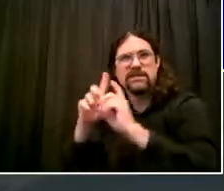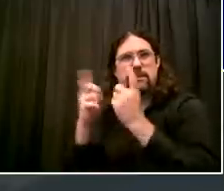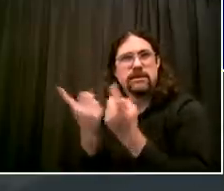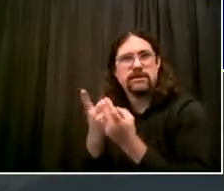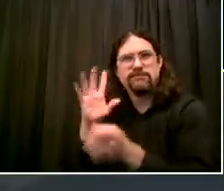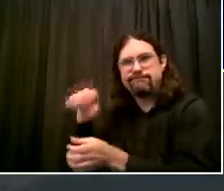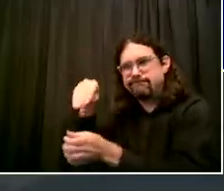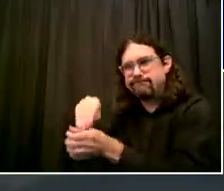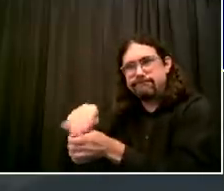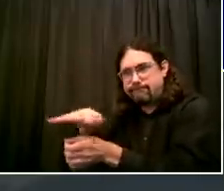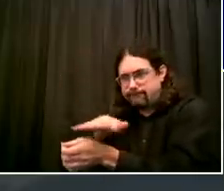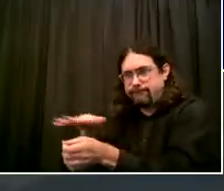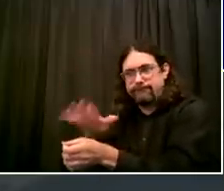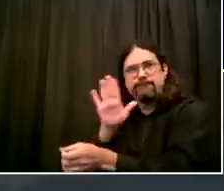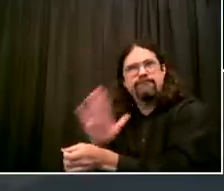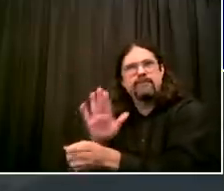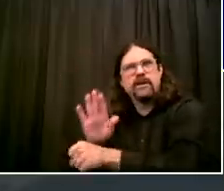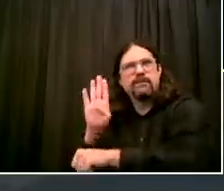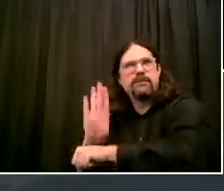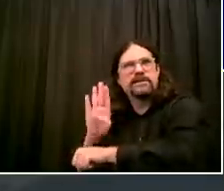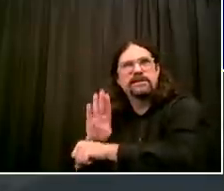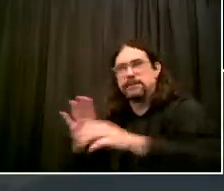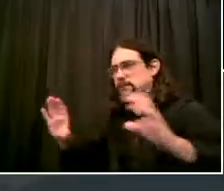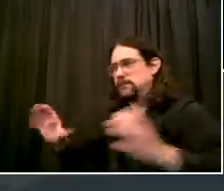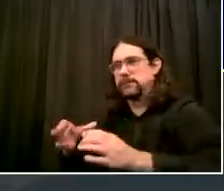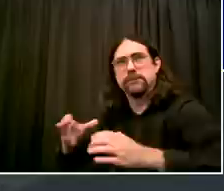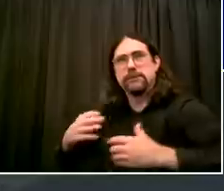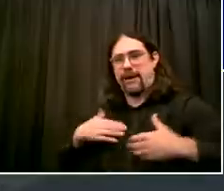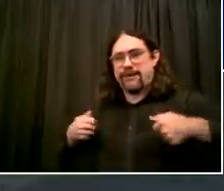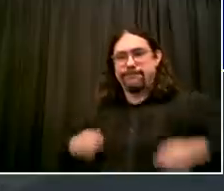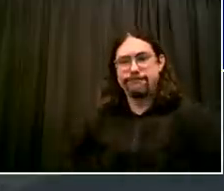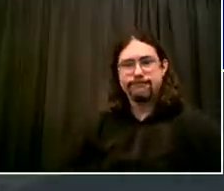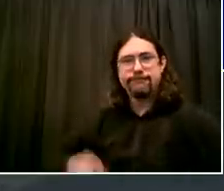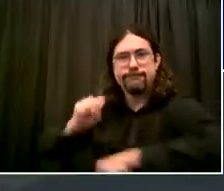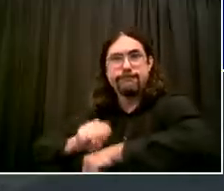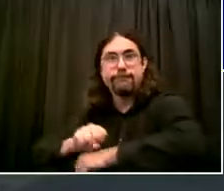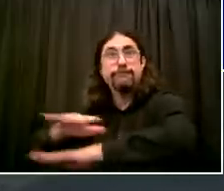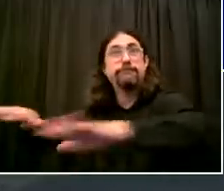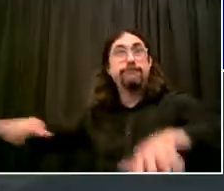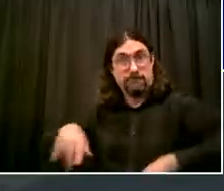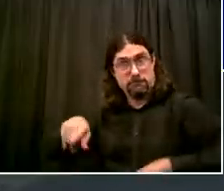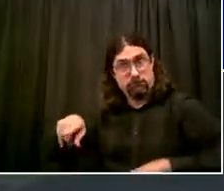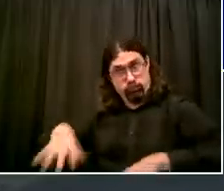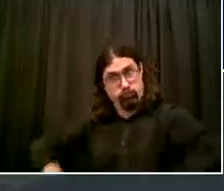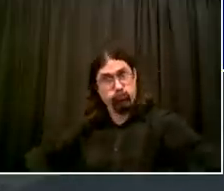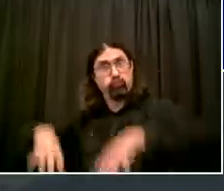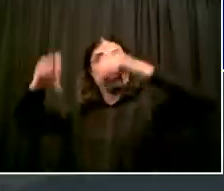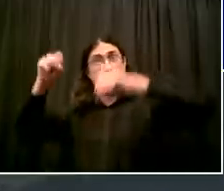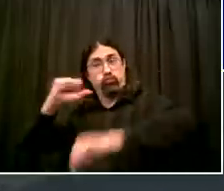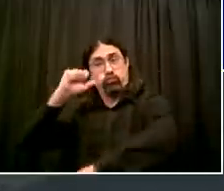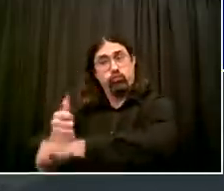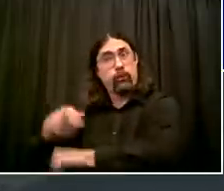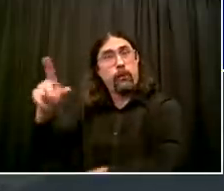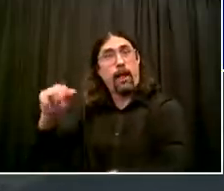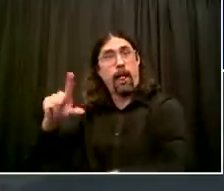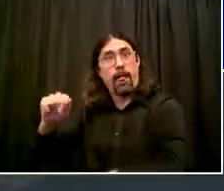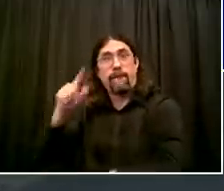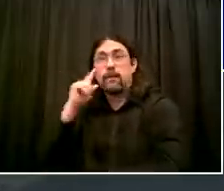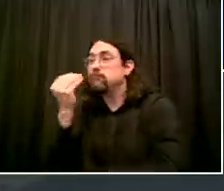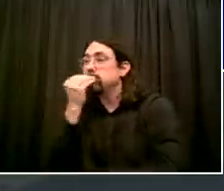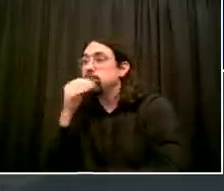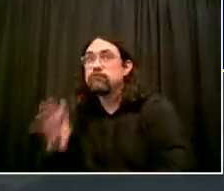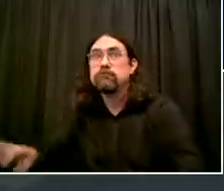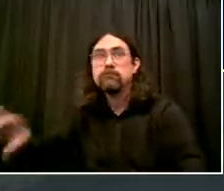plan. I want to thank all of the city agencies that have been involved. It's been a labor of love for them too to get this ready and get it ready in a way that'll be